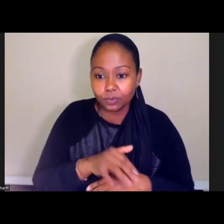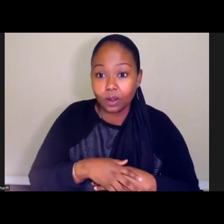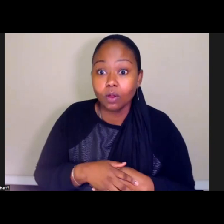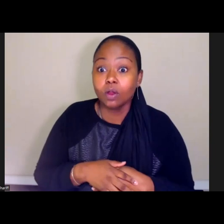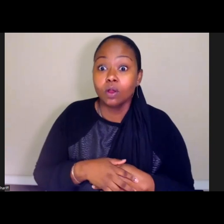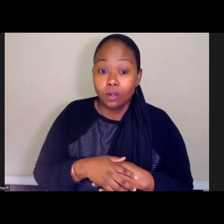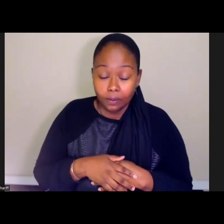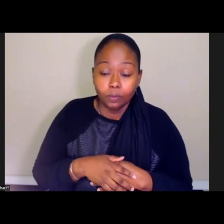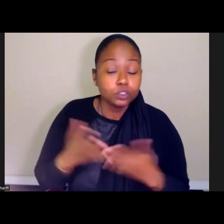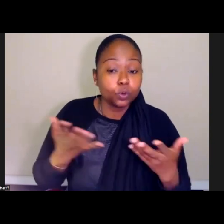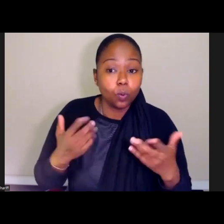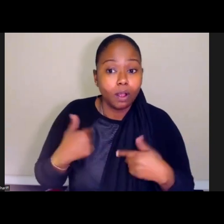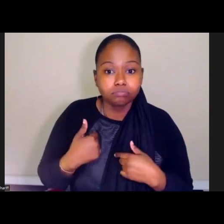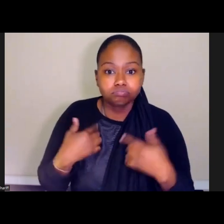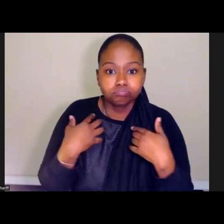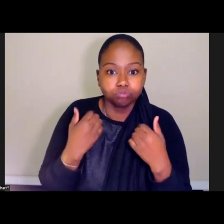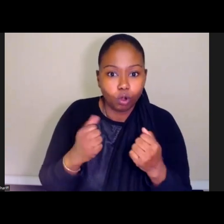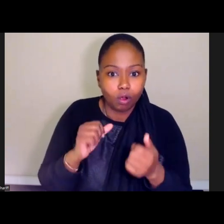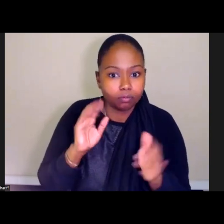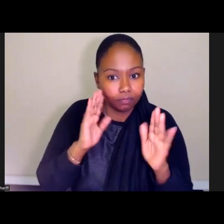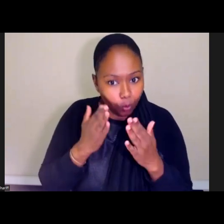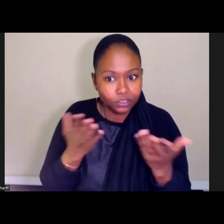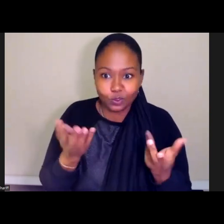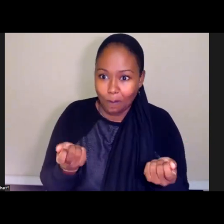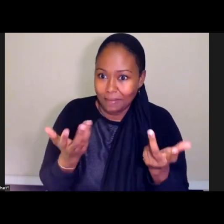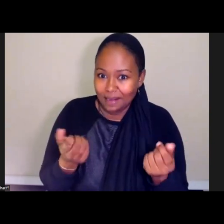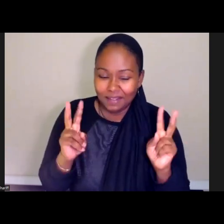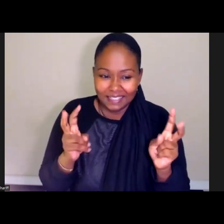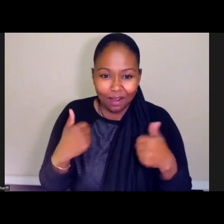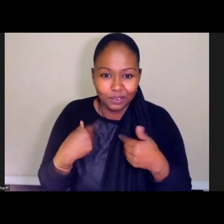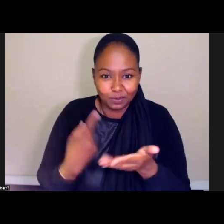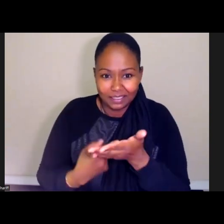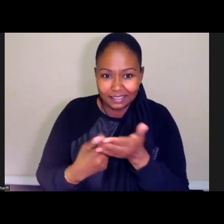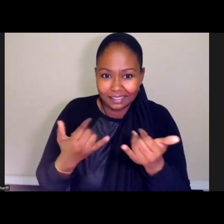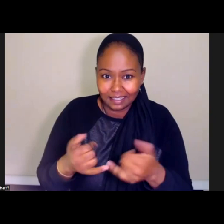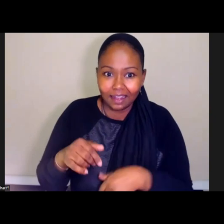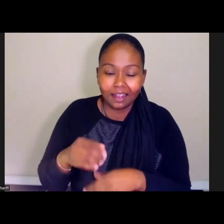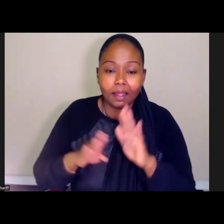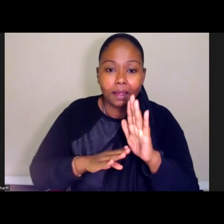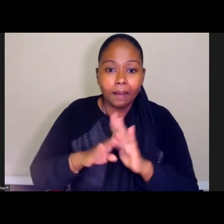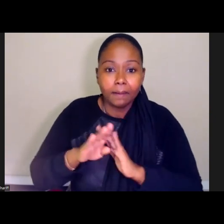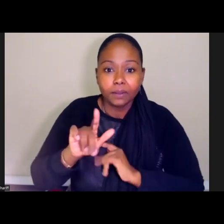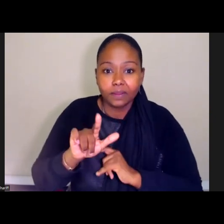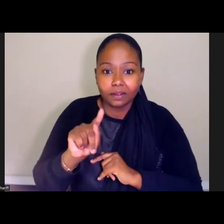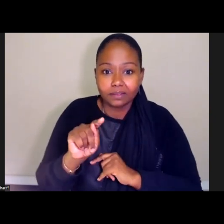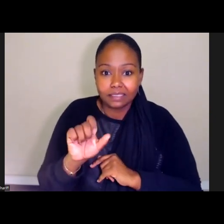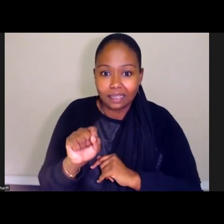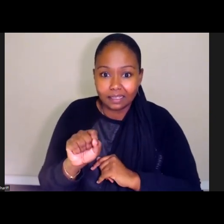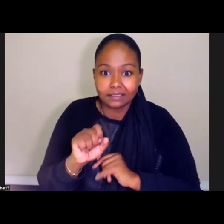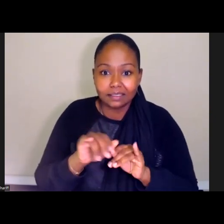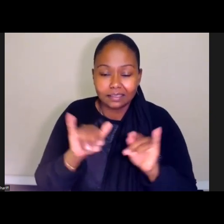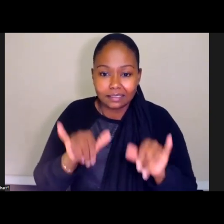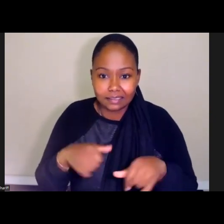focus on many of the topics we touched on today. Building our LTSS system, addressing elder homelessness,